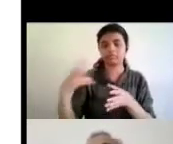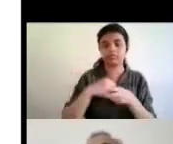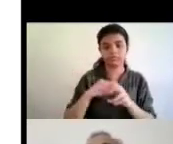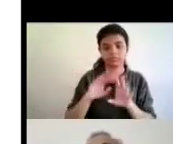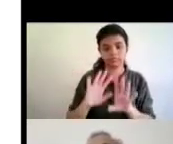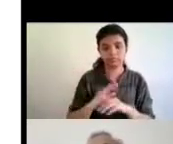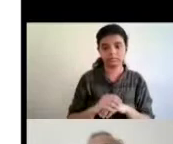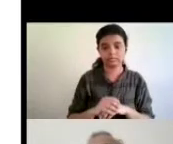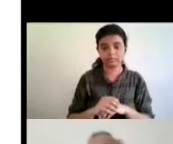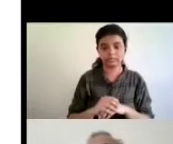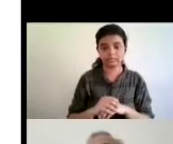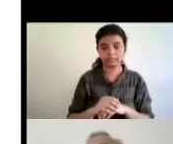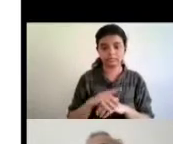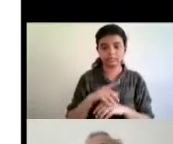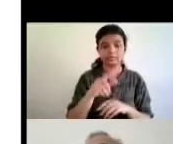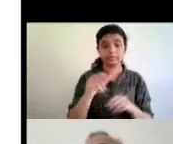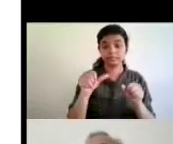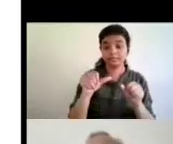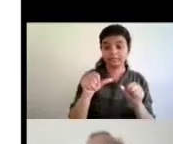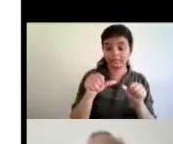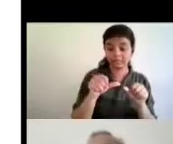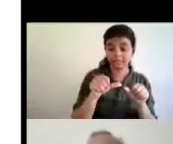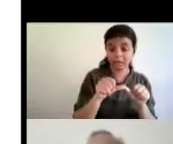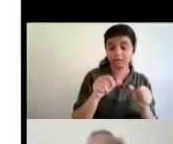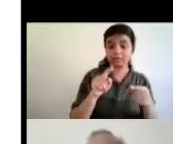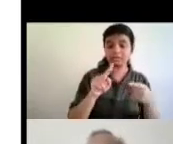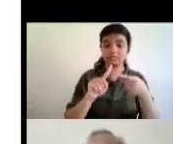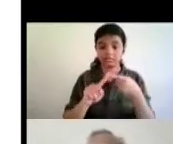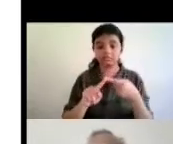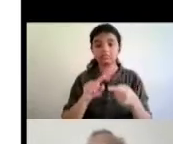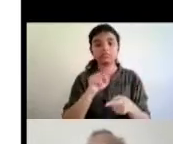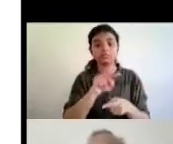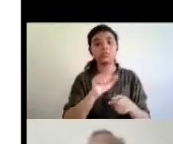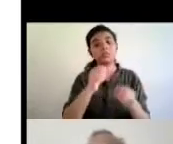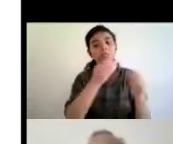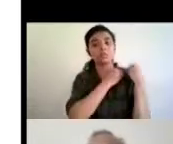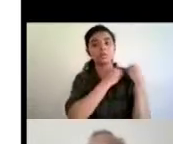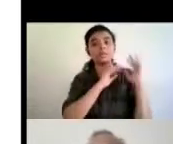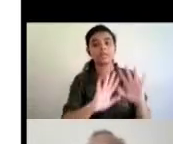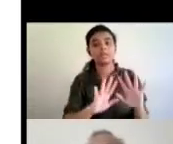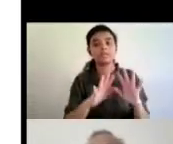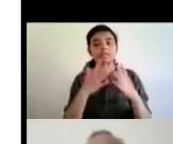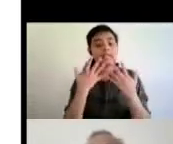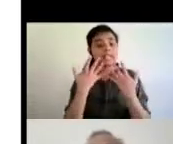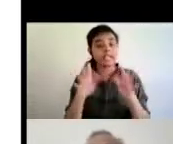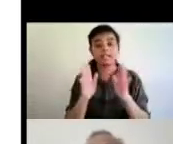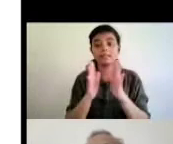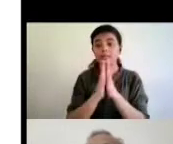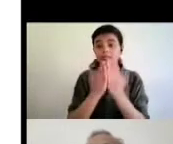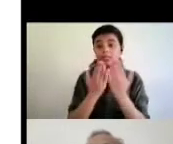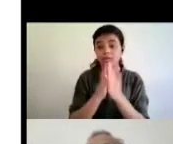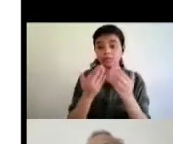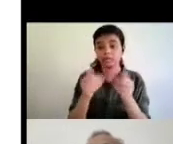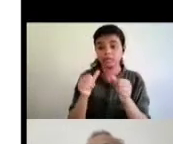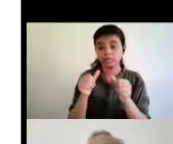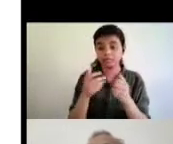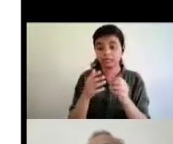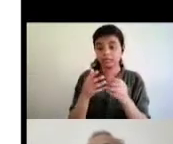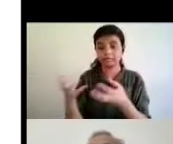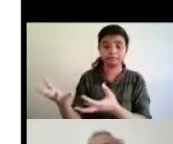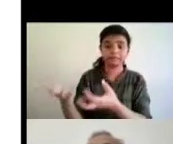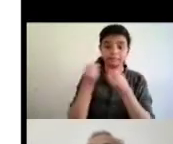have this responsibility of making sure that the books that they receive from their